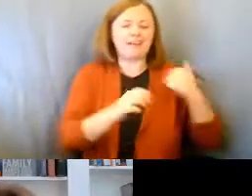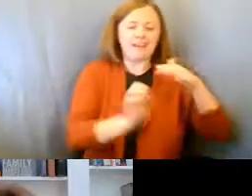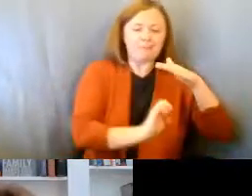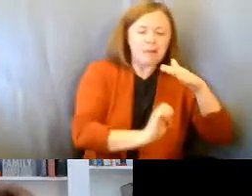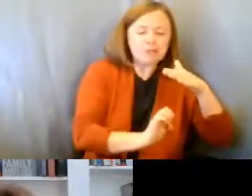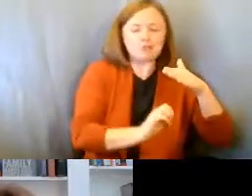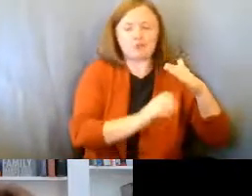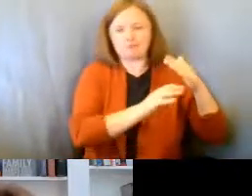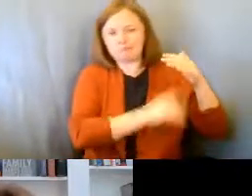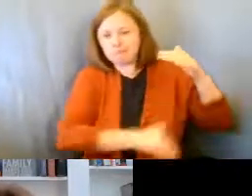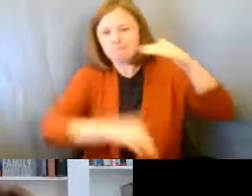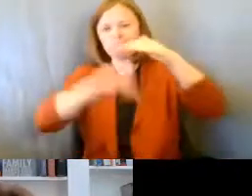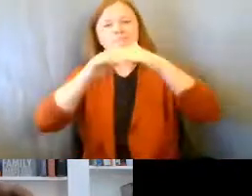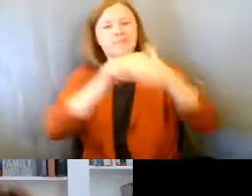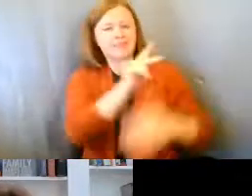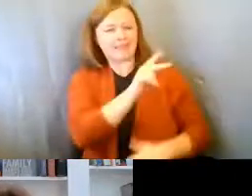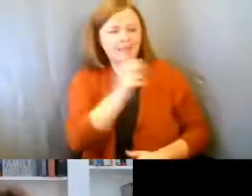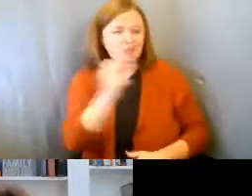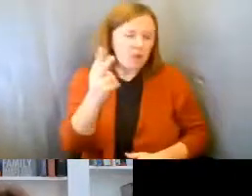school experience.